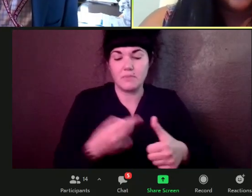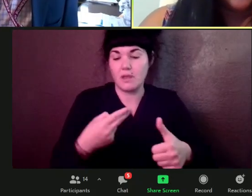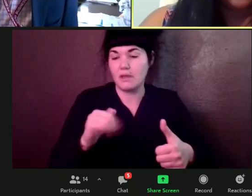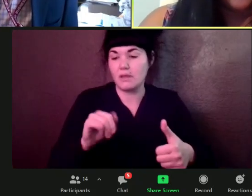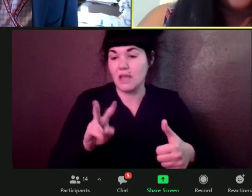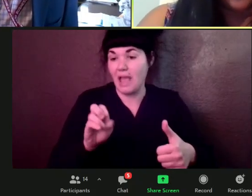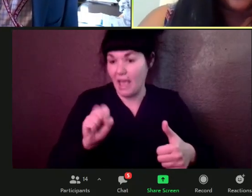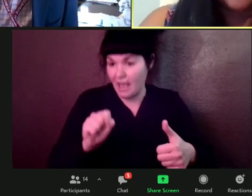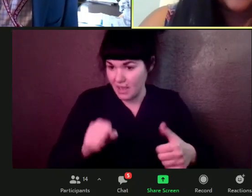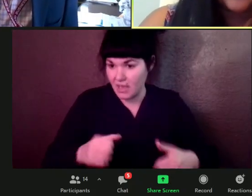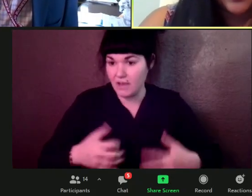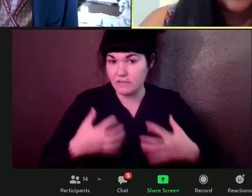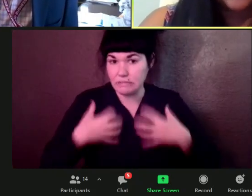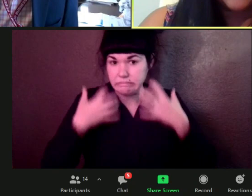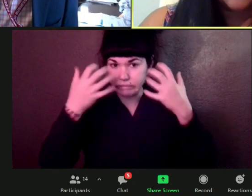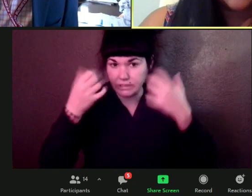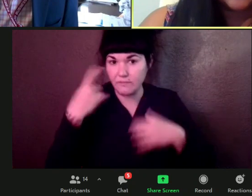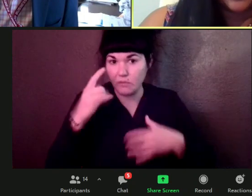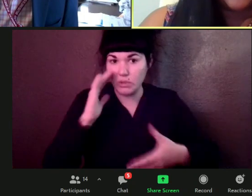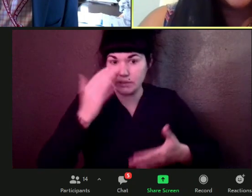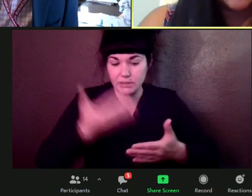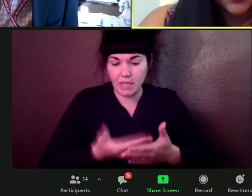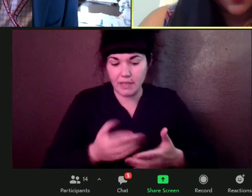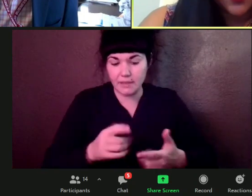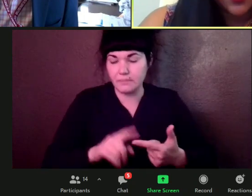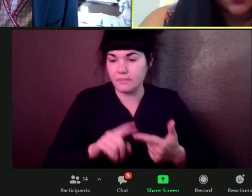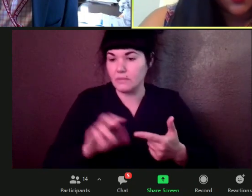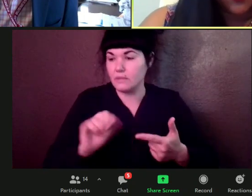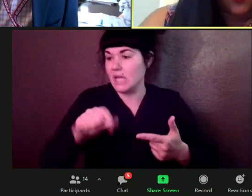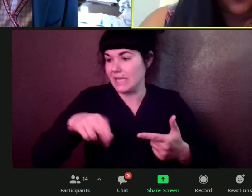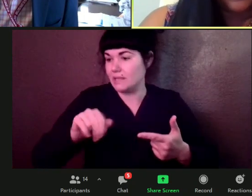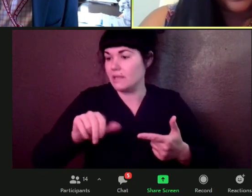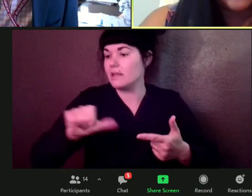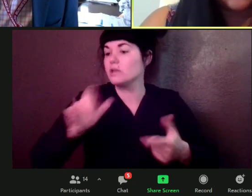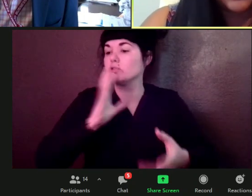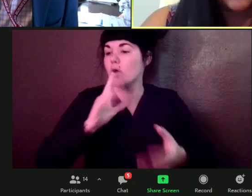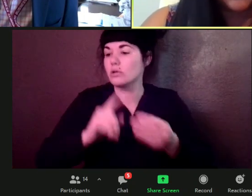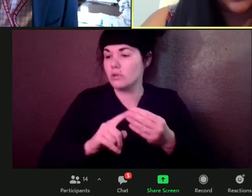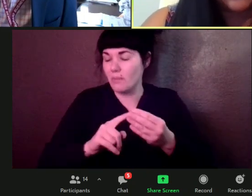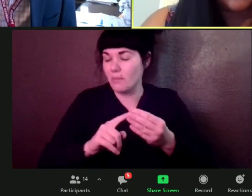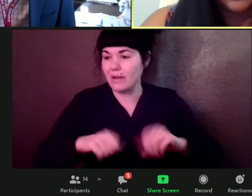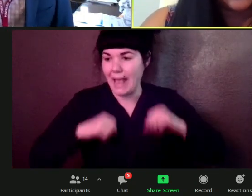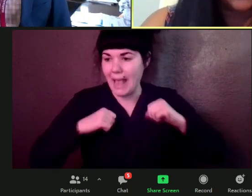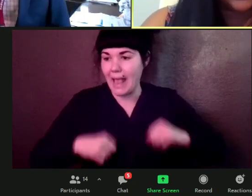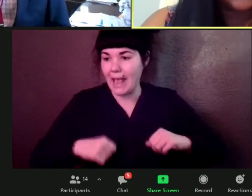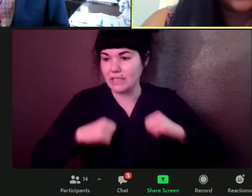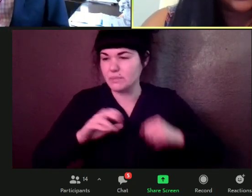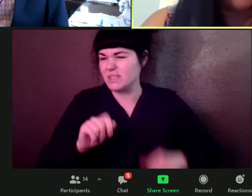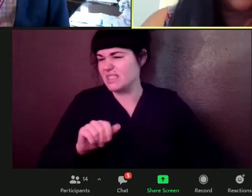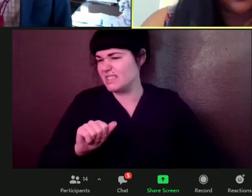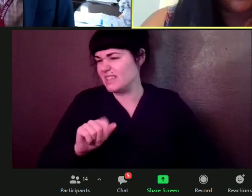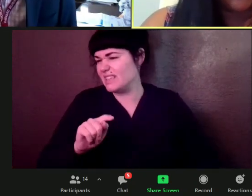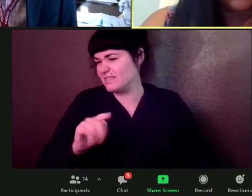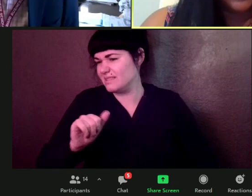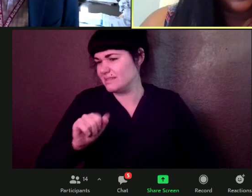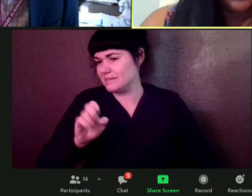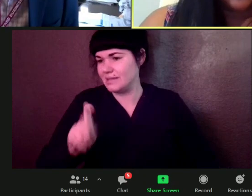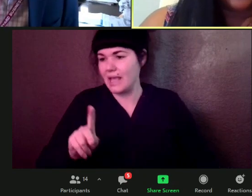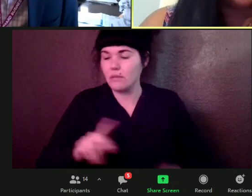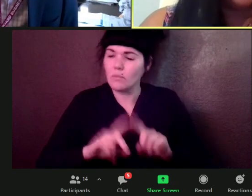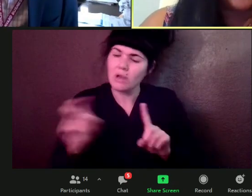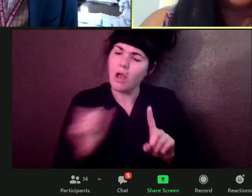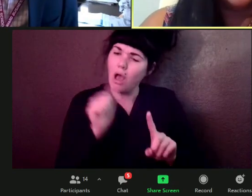will. What are other, um, other symptoms or other things that people might be experiencing if they are